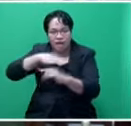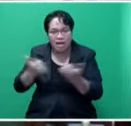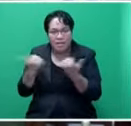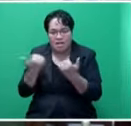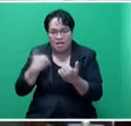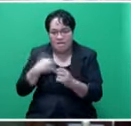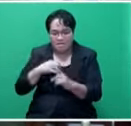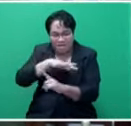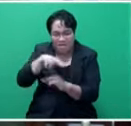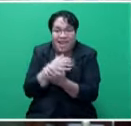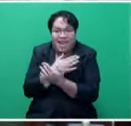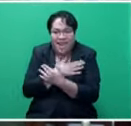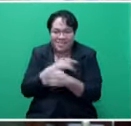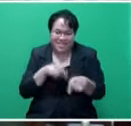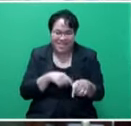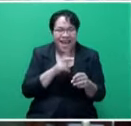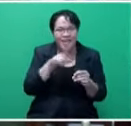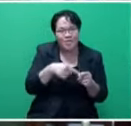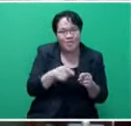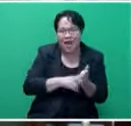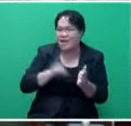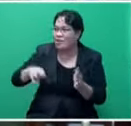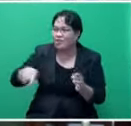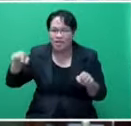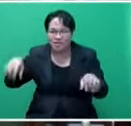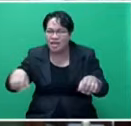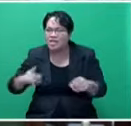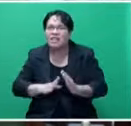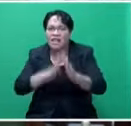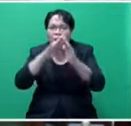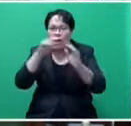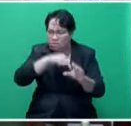right so they love to be in super nasori corridor there's a tower up in princess road there's